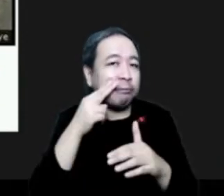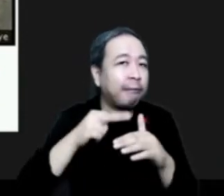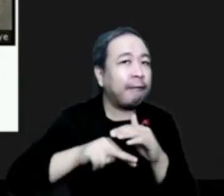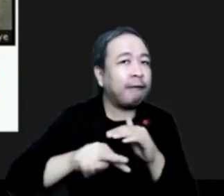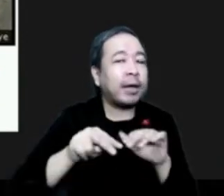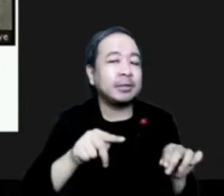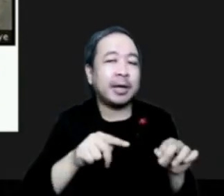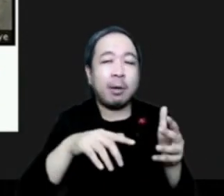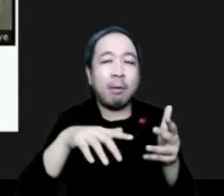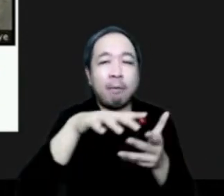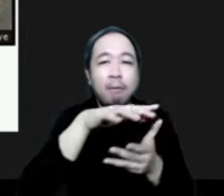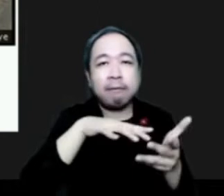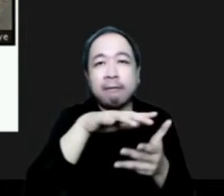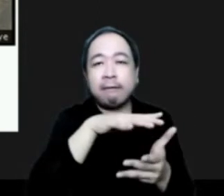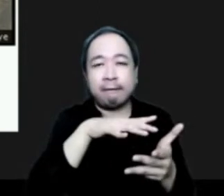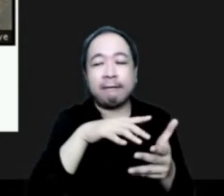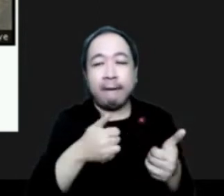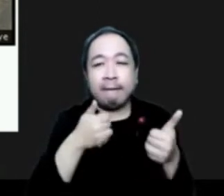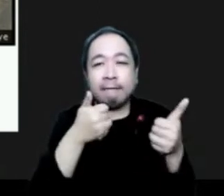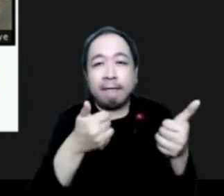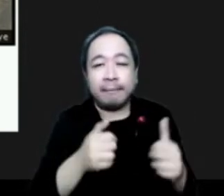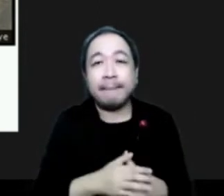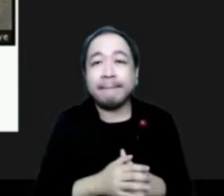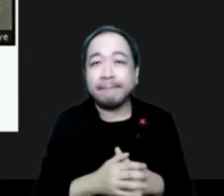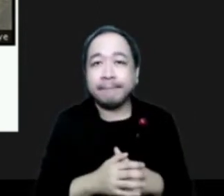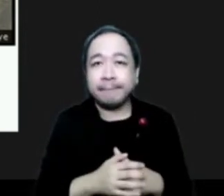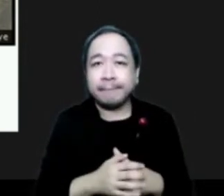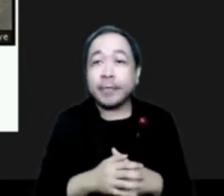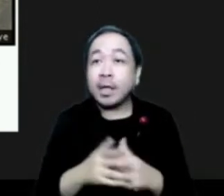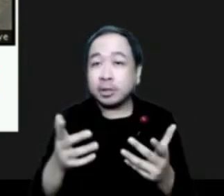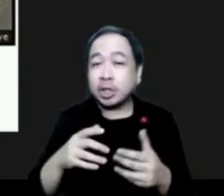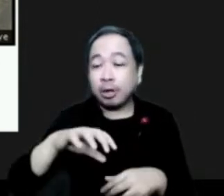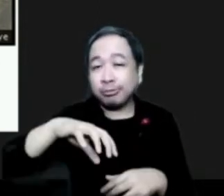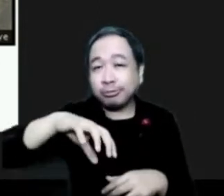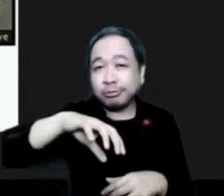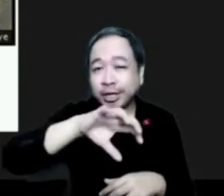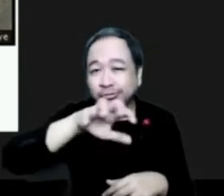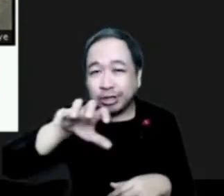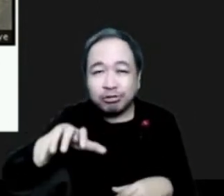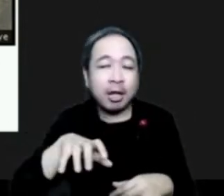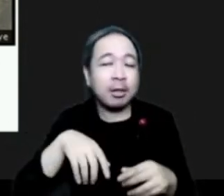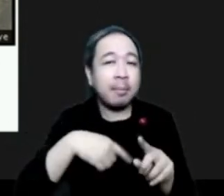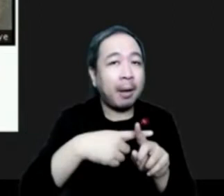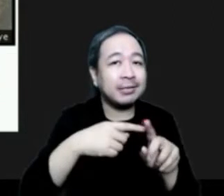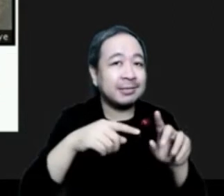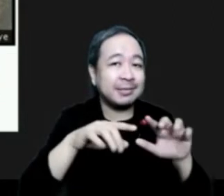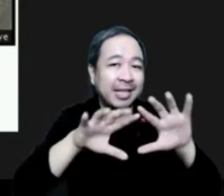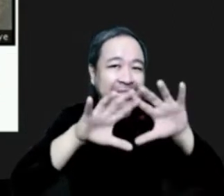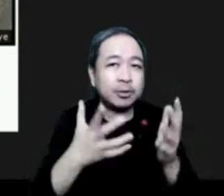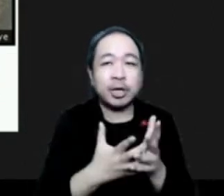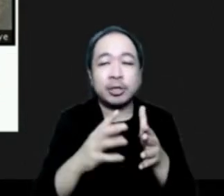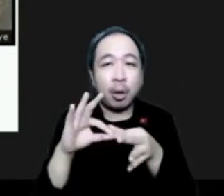colleagues, we need regional and international cooperation on this topic. This is the only way how we can improve and help each other in providing